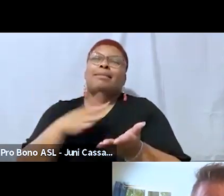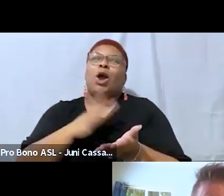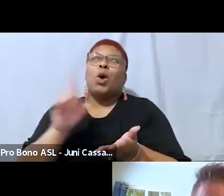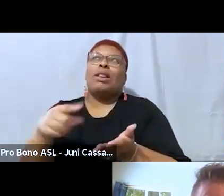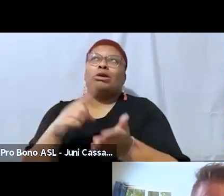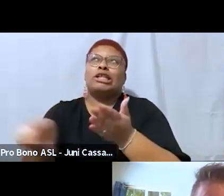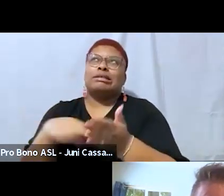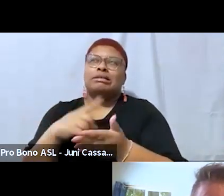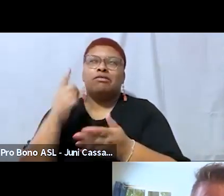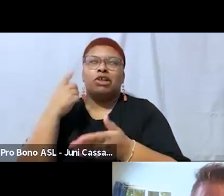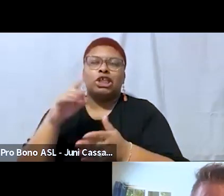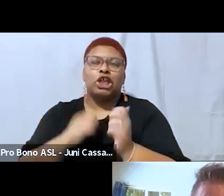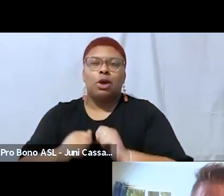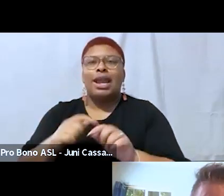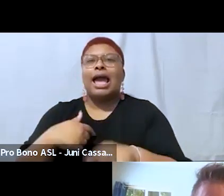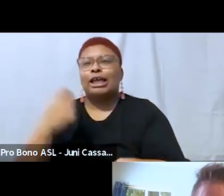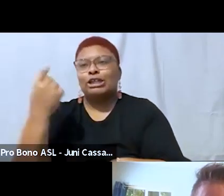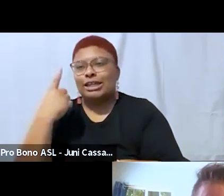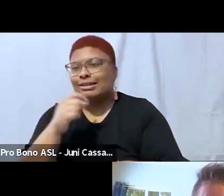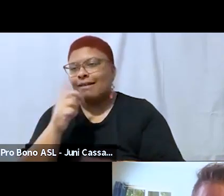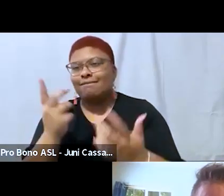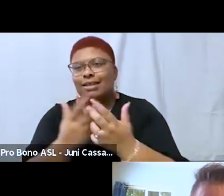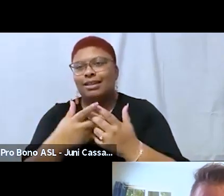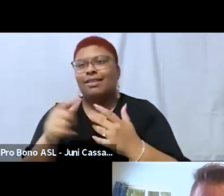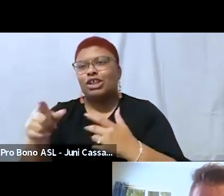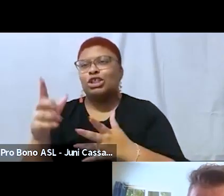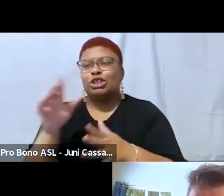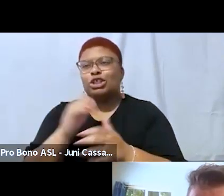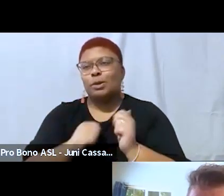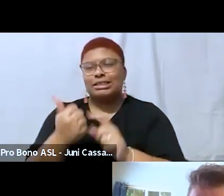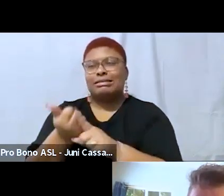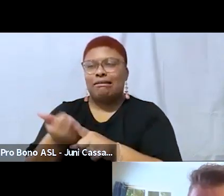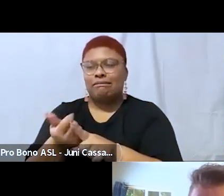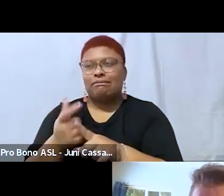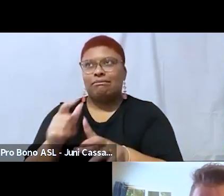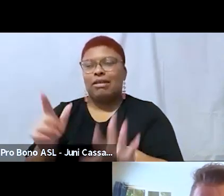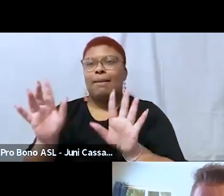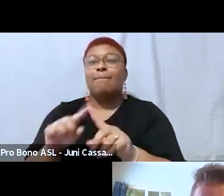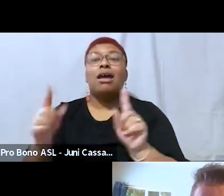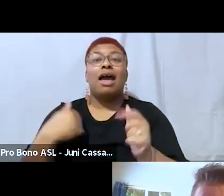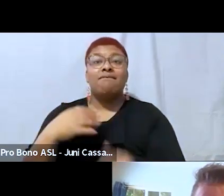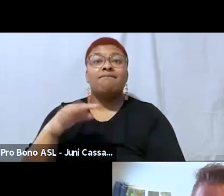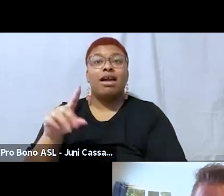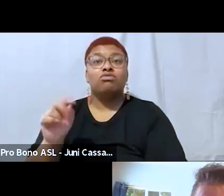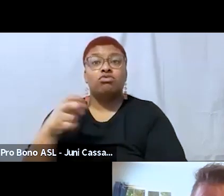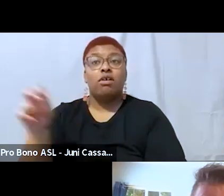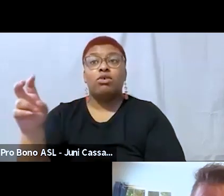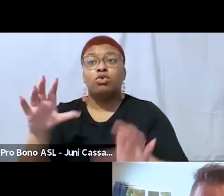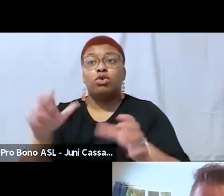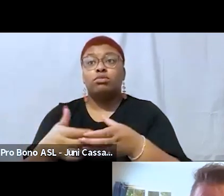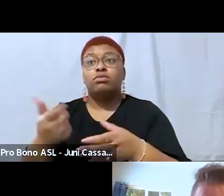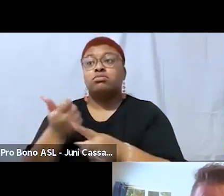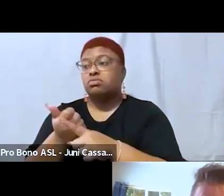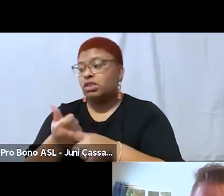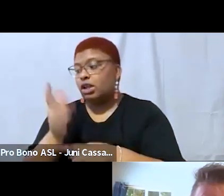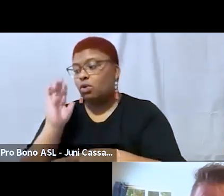i understand why it doesn't fit in the narrative of the show itself um but there are some fat travel groups who are you know um who are sharing